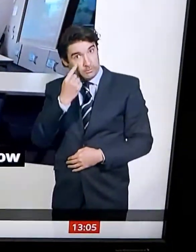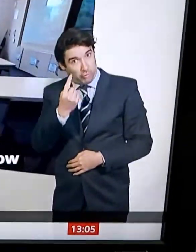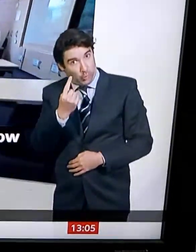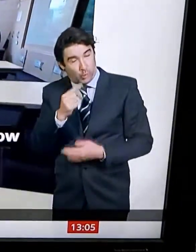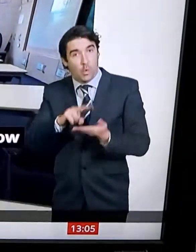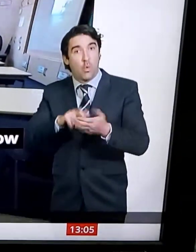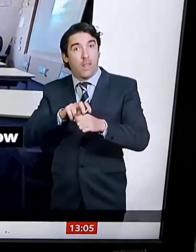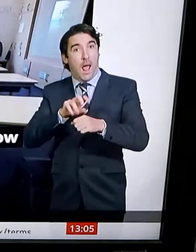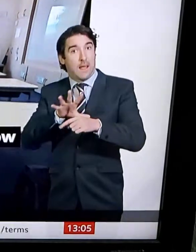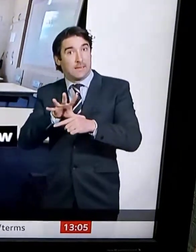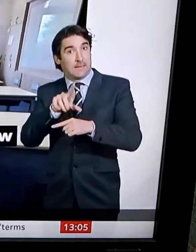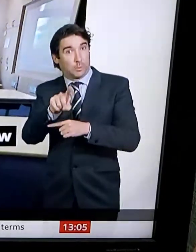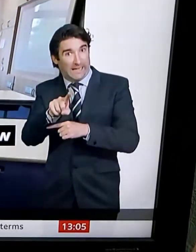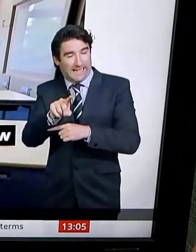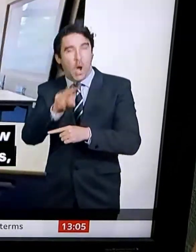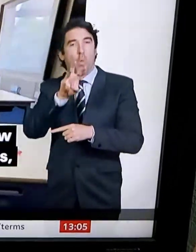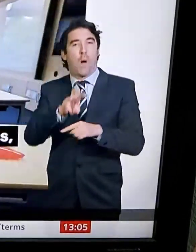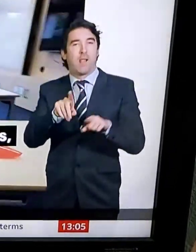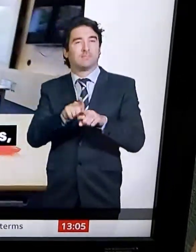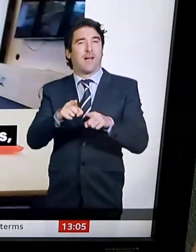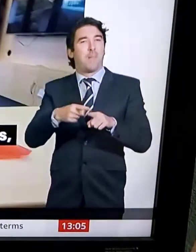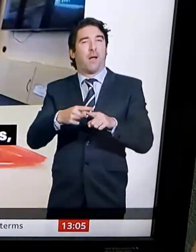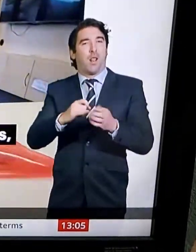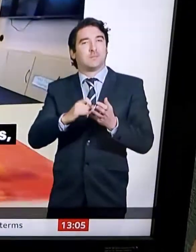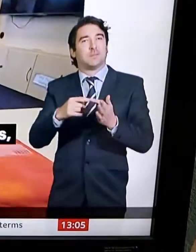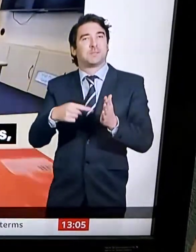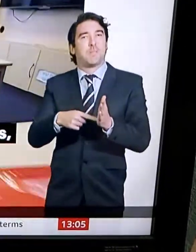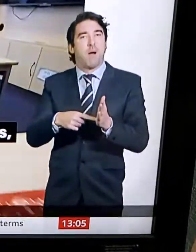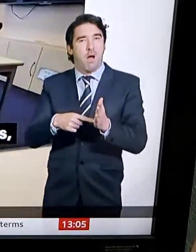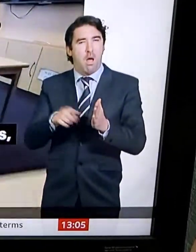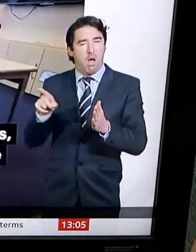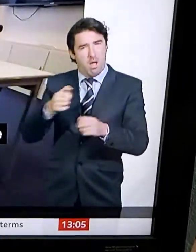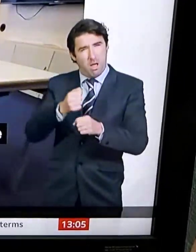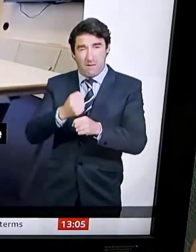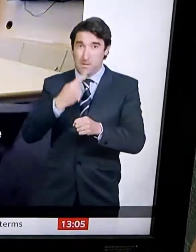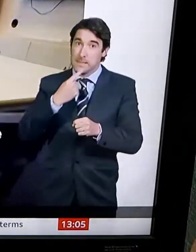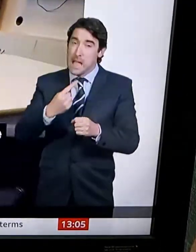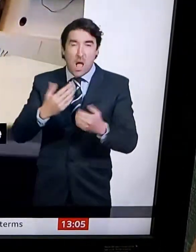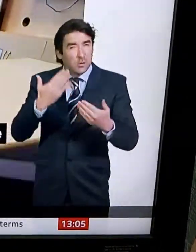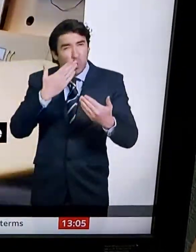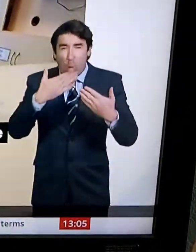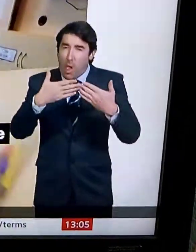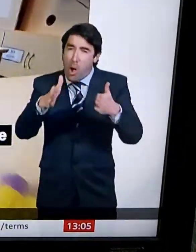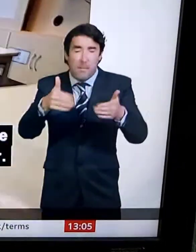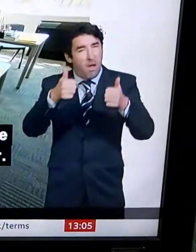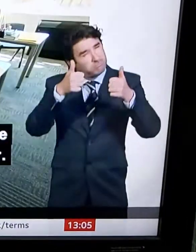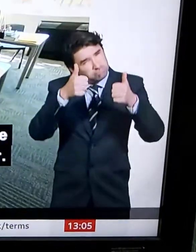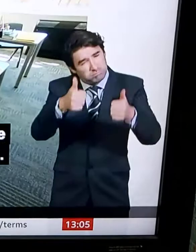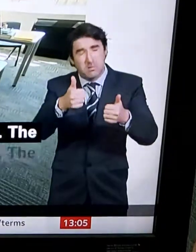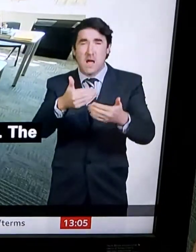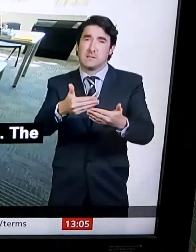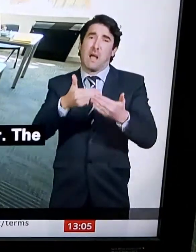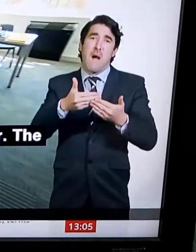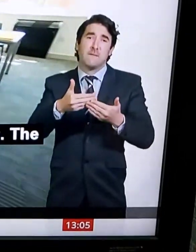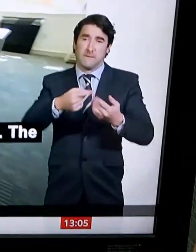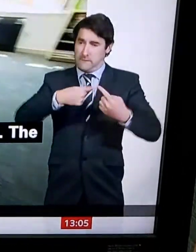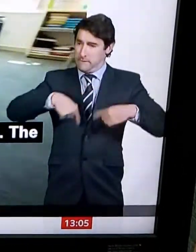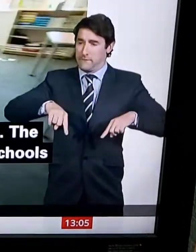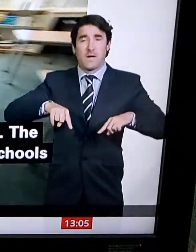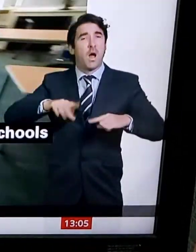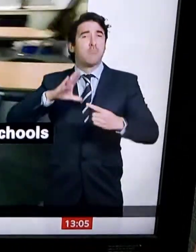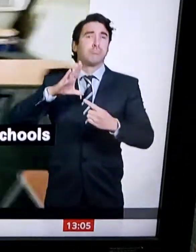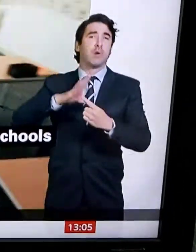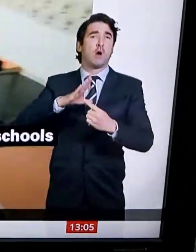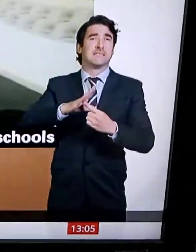Their destination is Duva, obviously, so at the moment they're motoring through the Channel. at the moment the boat seems to be